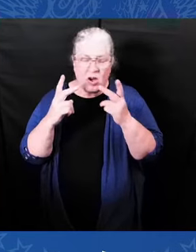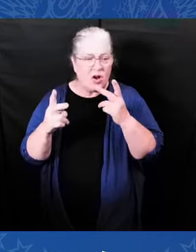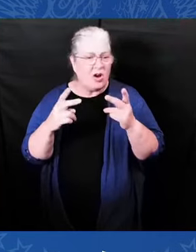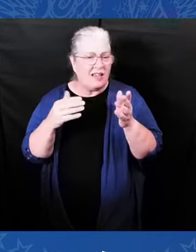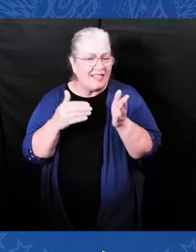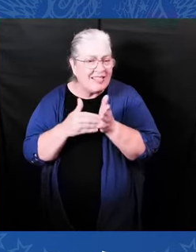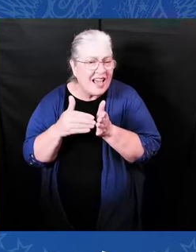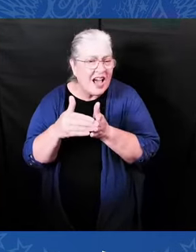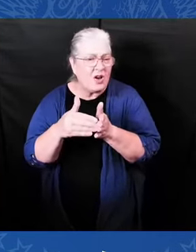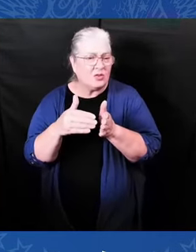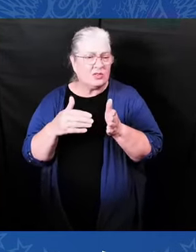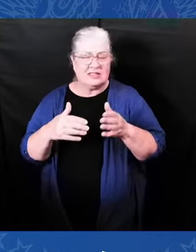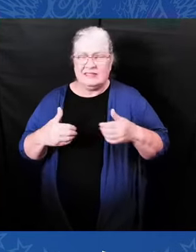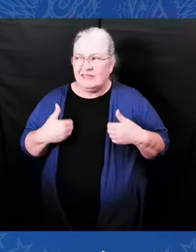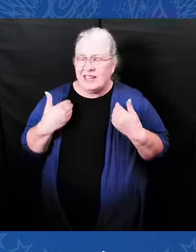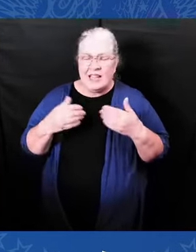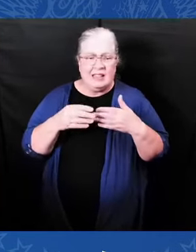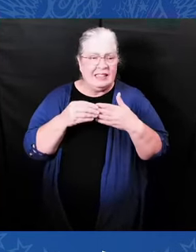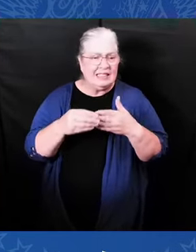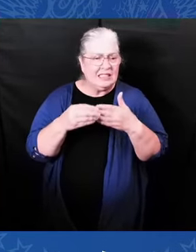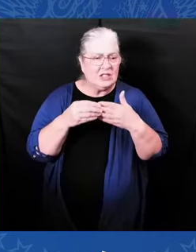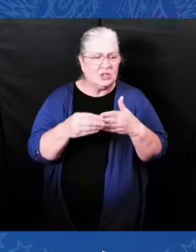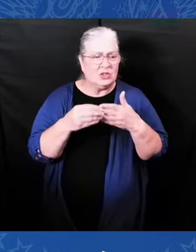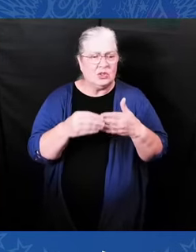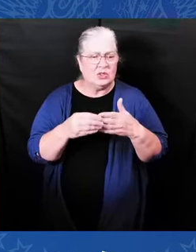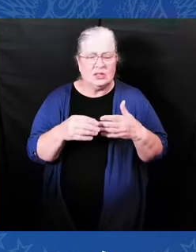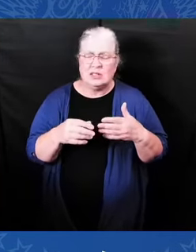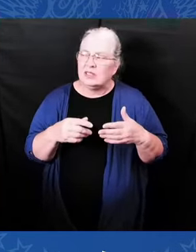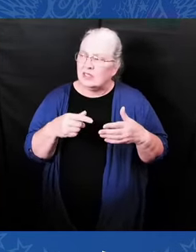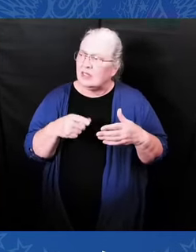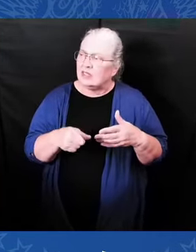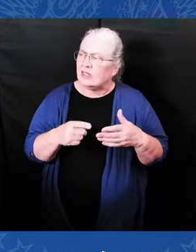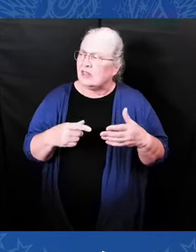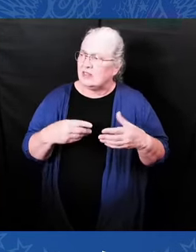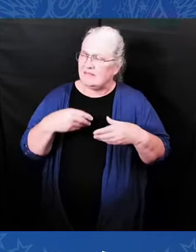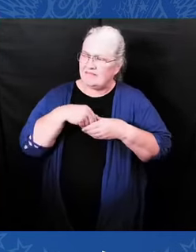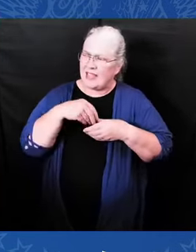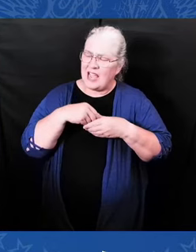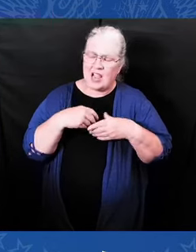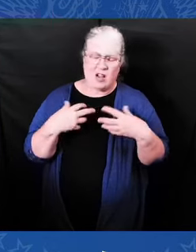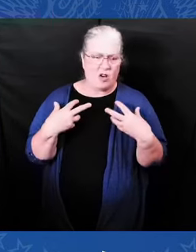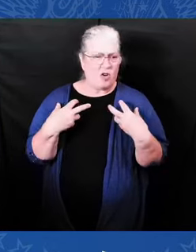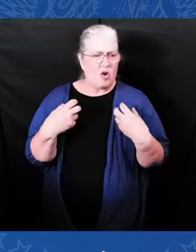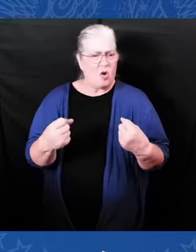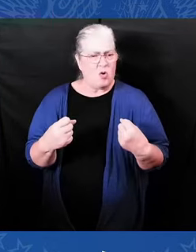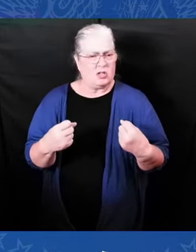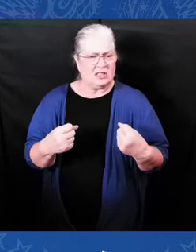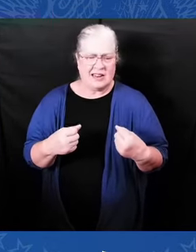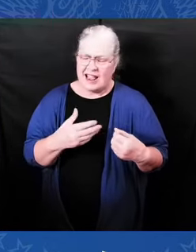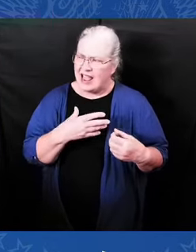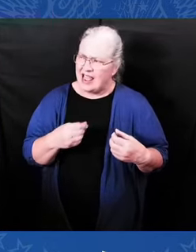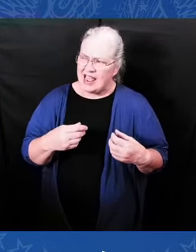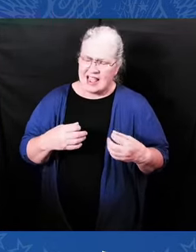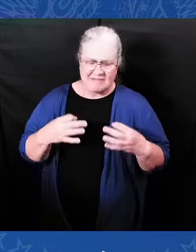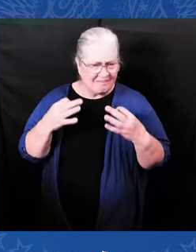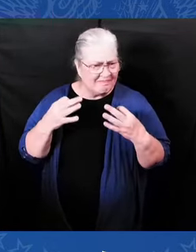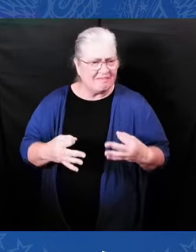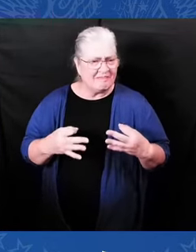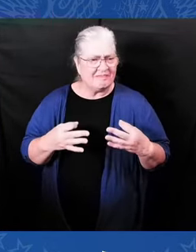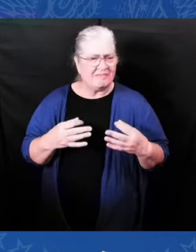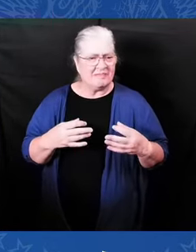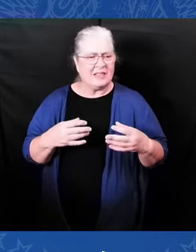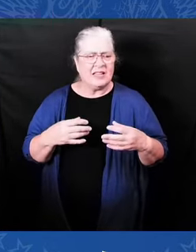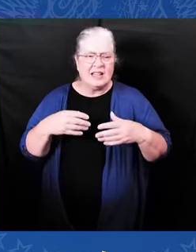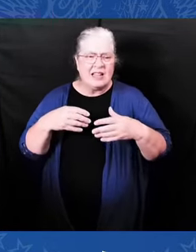demand action. Demanding as we all do, red flag laws, universal background checks, and a renewal of the